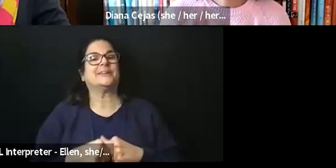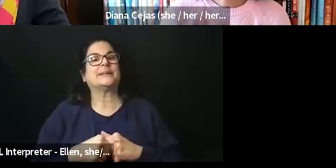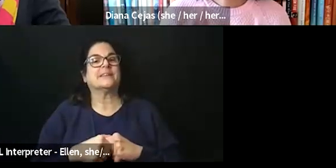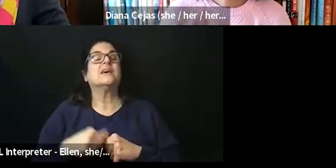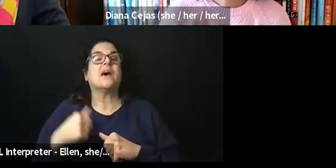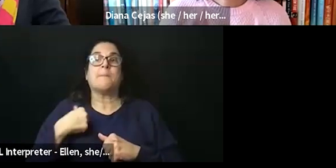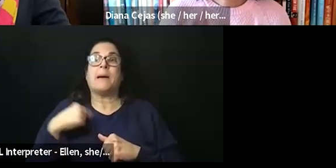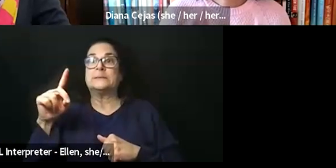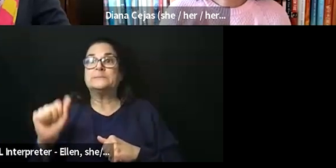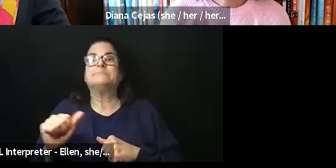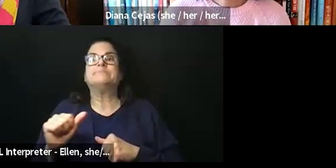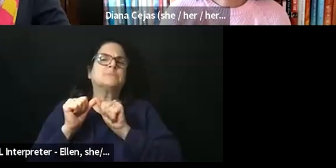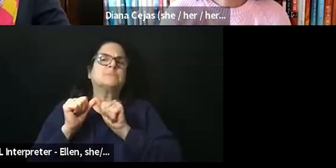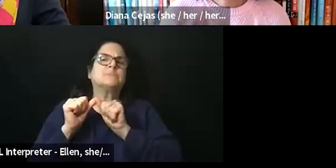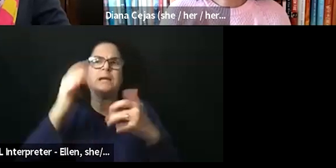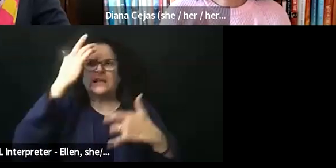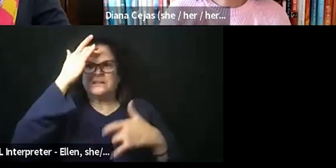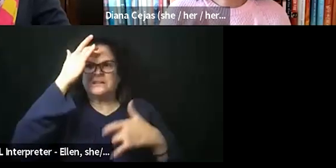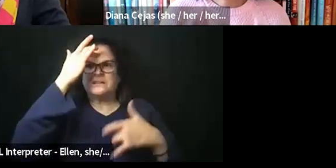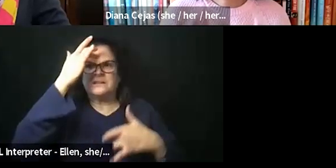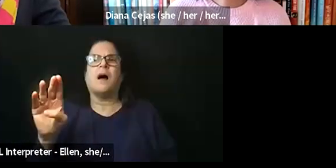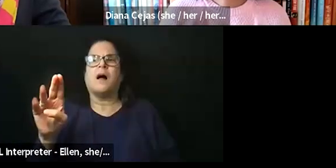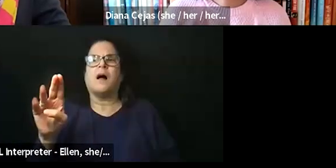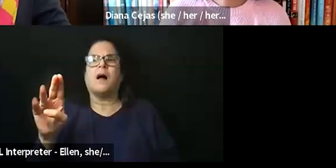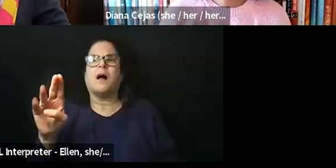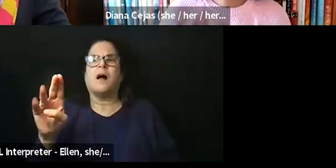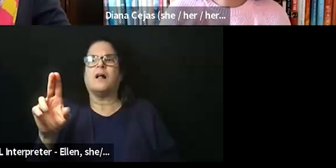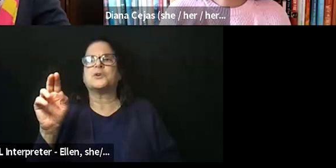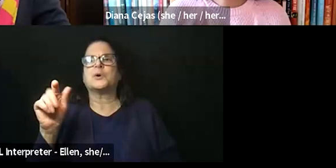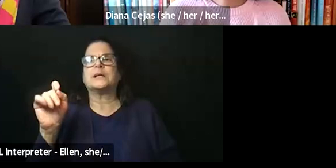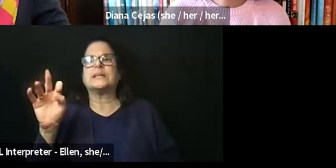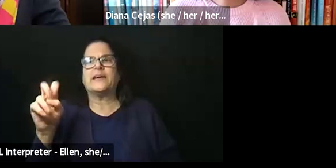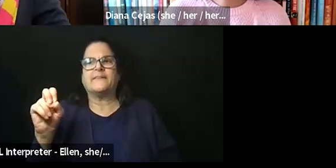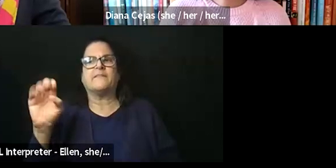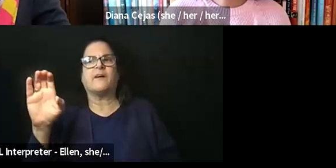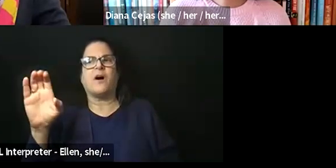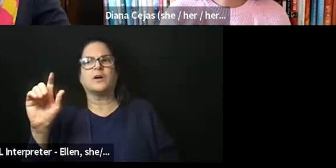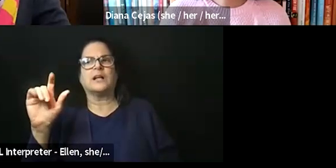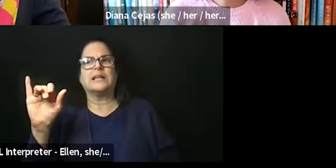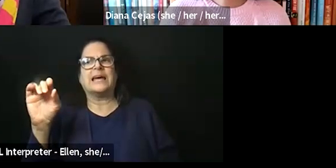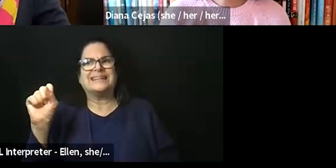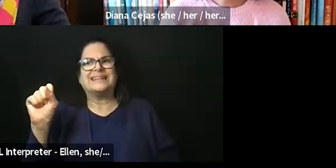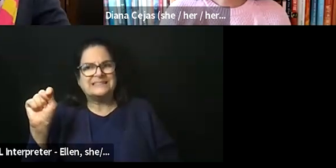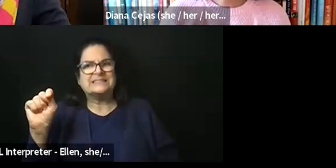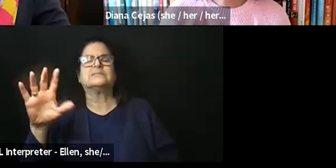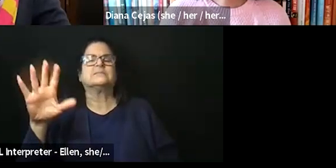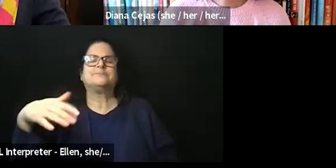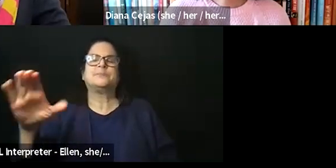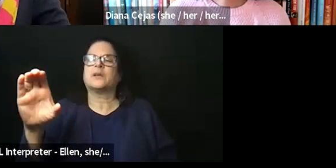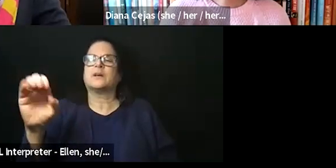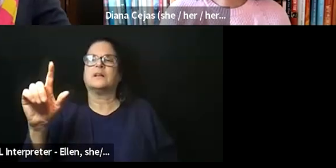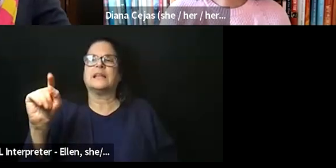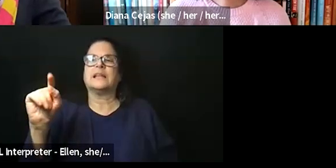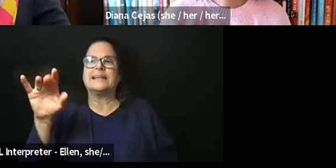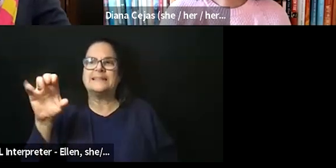with ulcerative colitis since the age of 15. But in the middle of my GI fellowship developed sudden